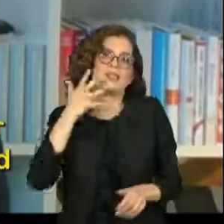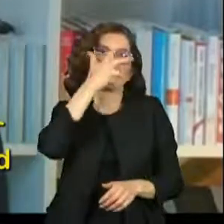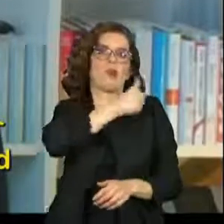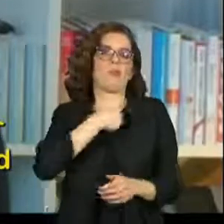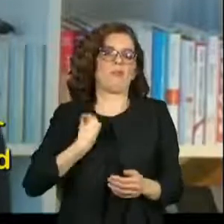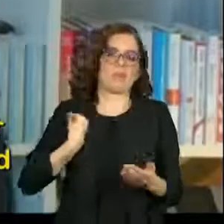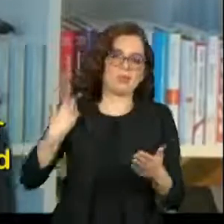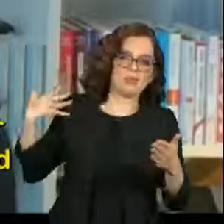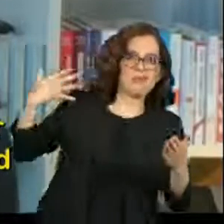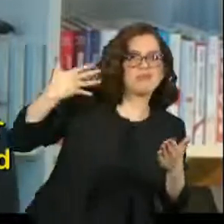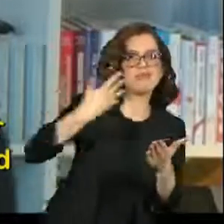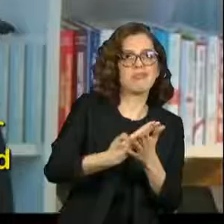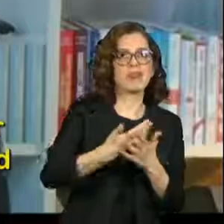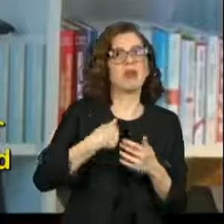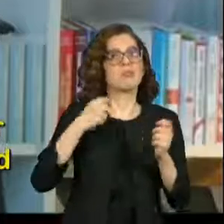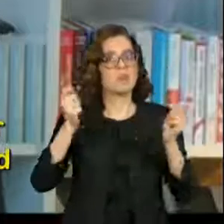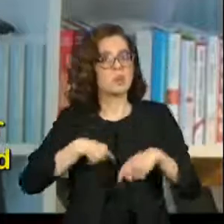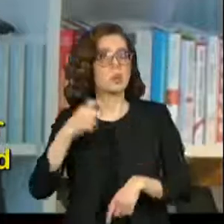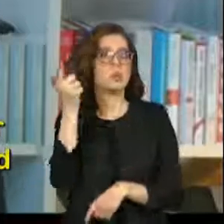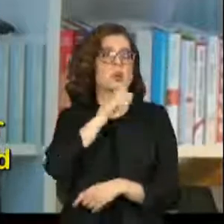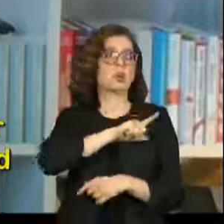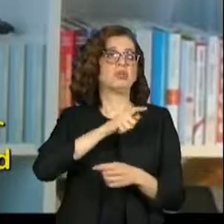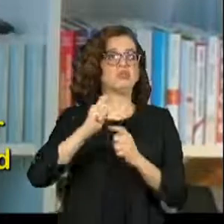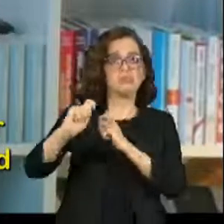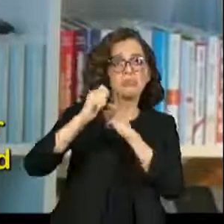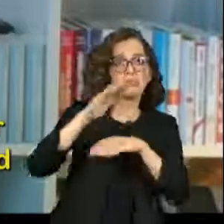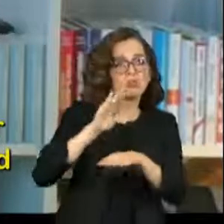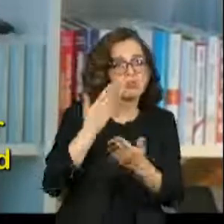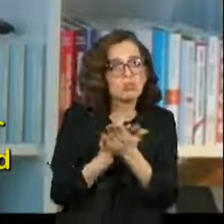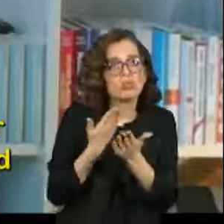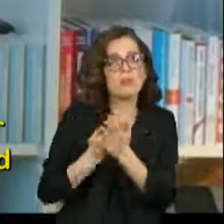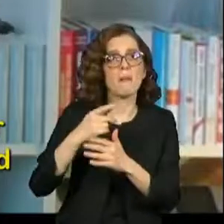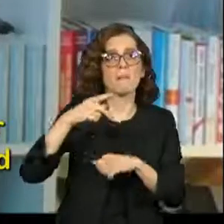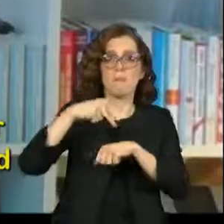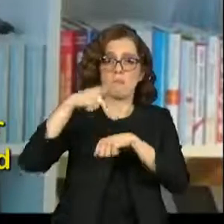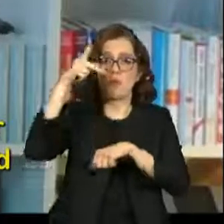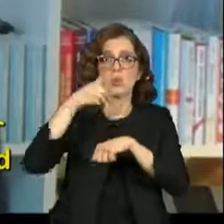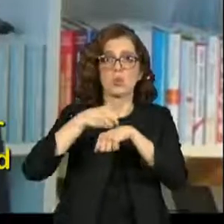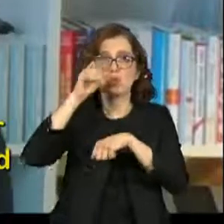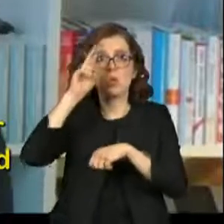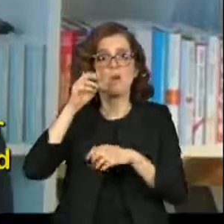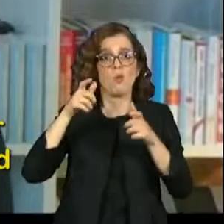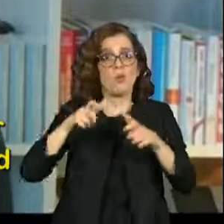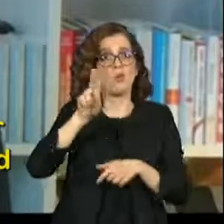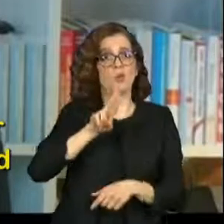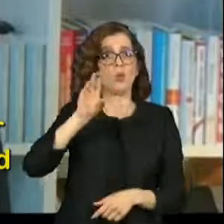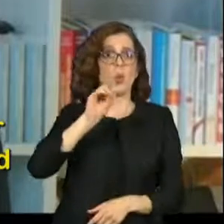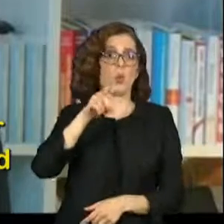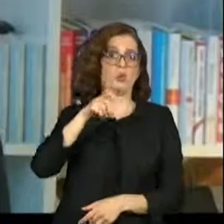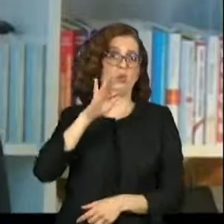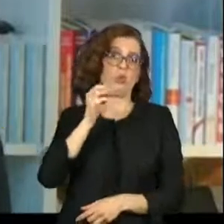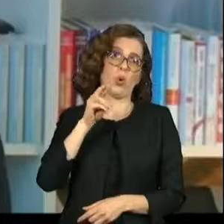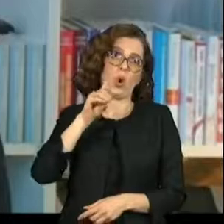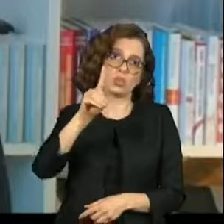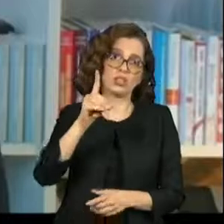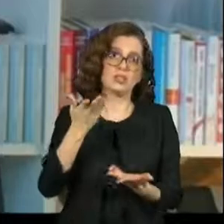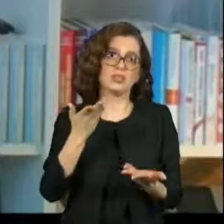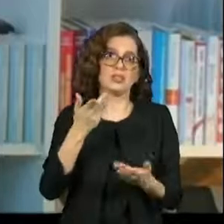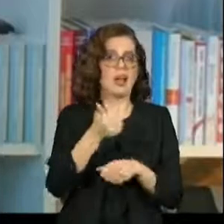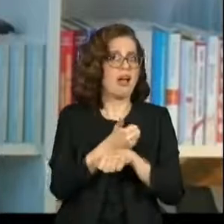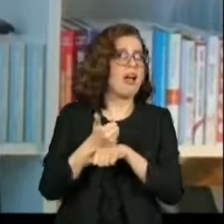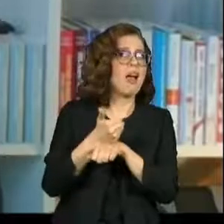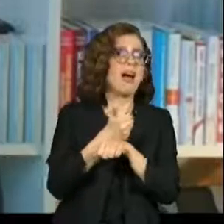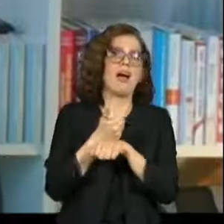that was what enabled me to then get a scholarship, do a Ph.D. in Oxford and then